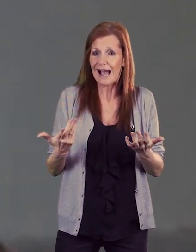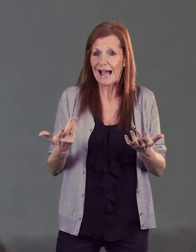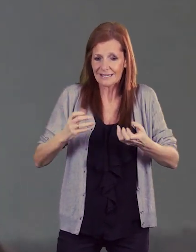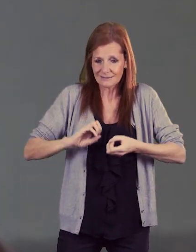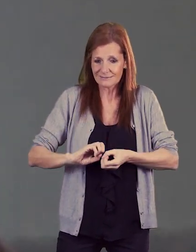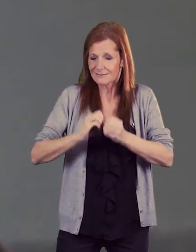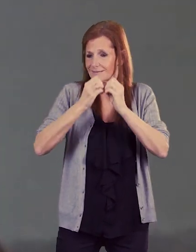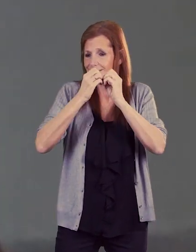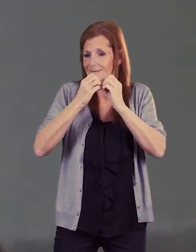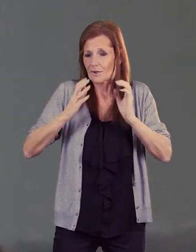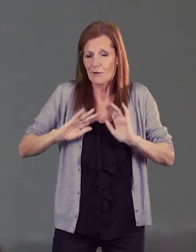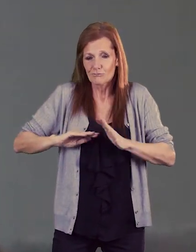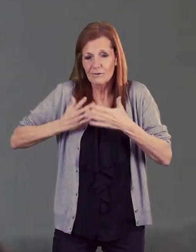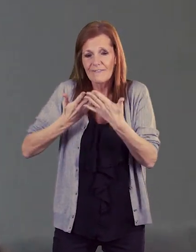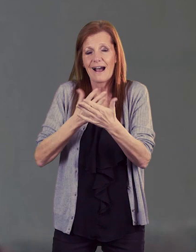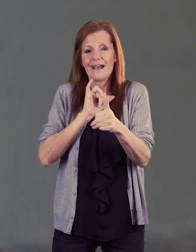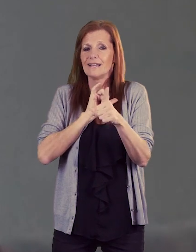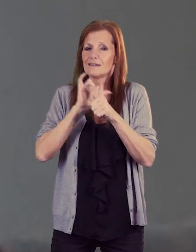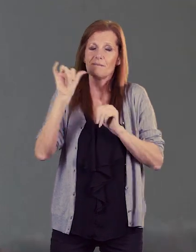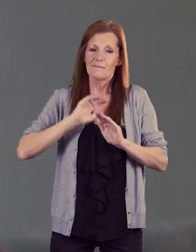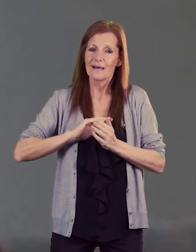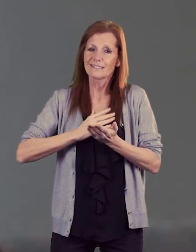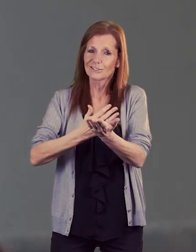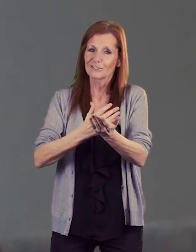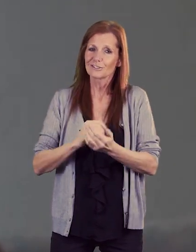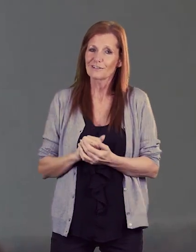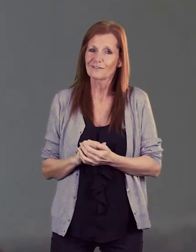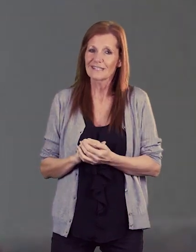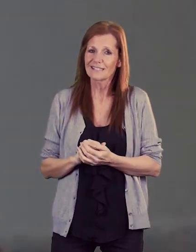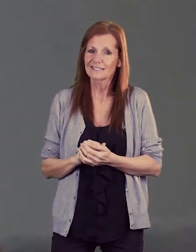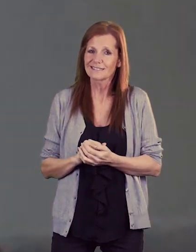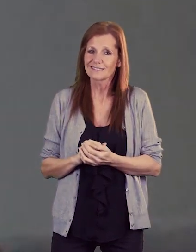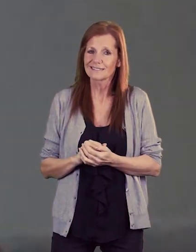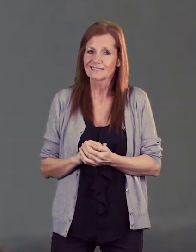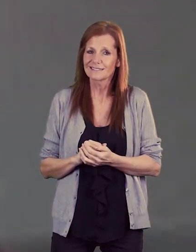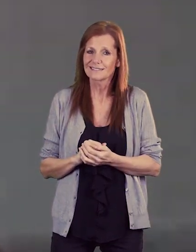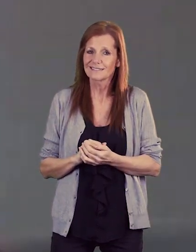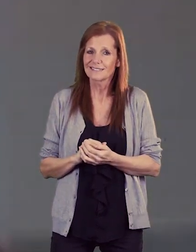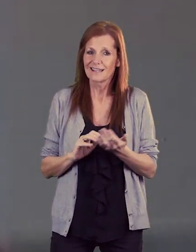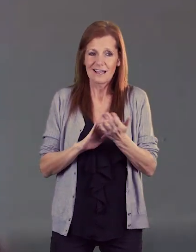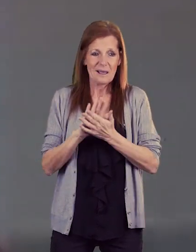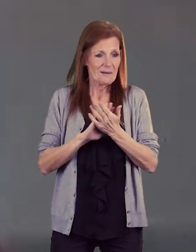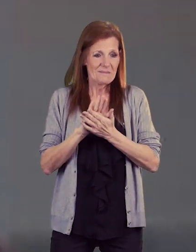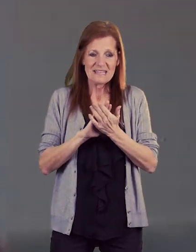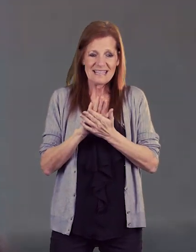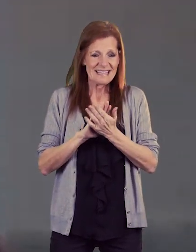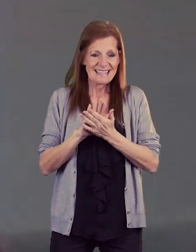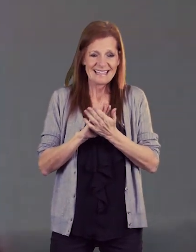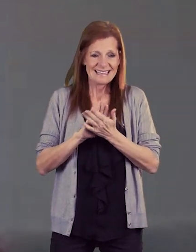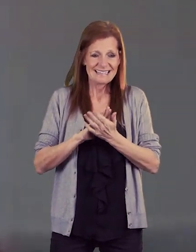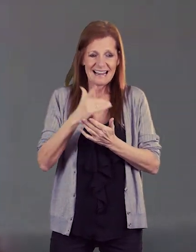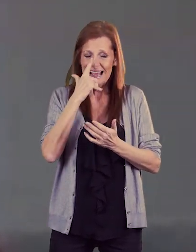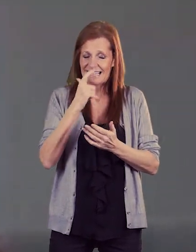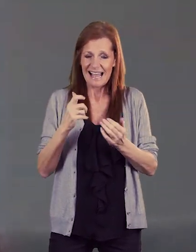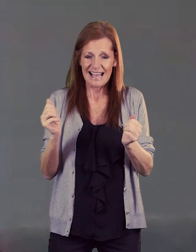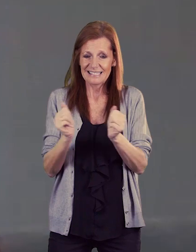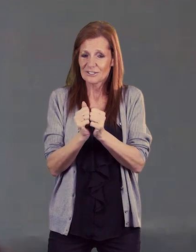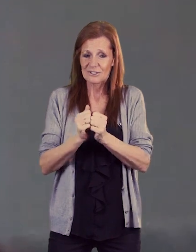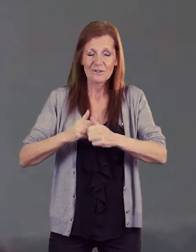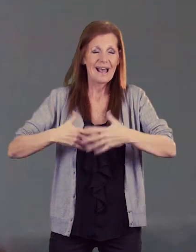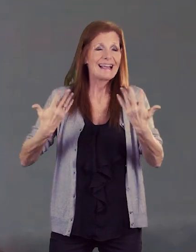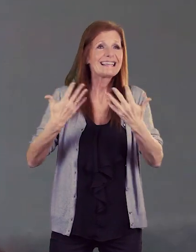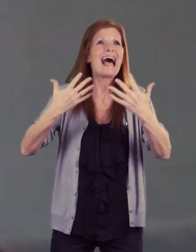produce or provide better services and that will go through any ability or disability